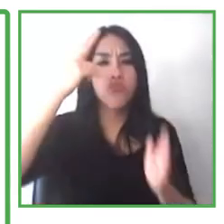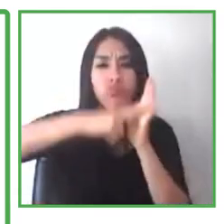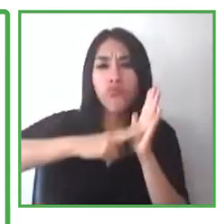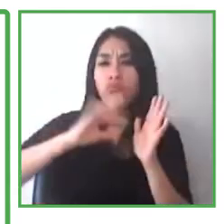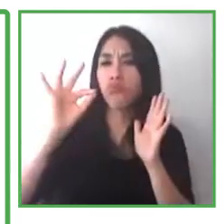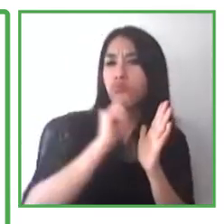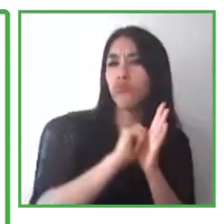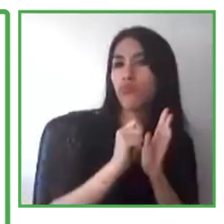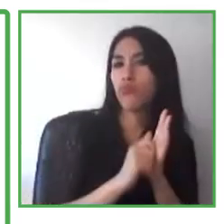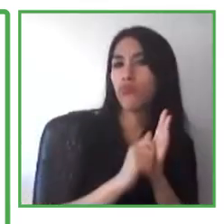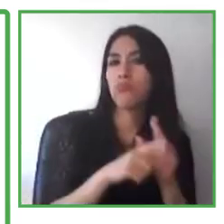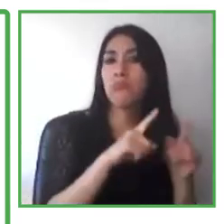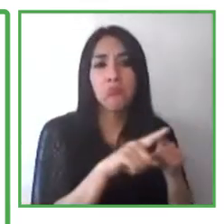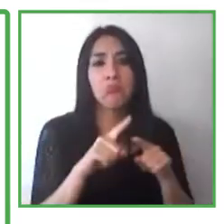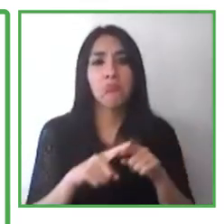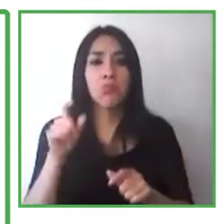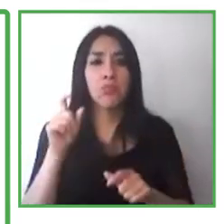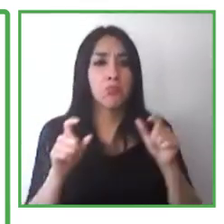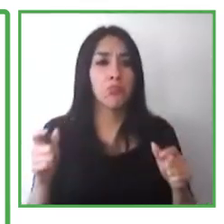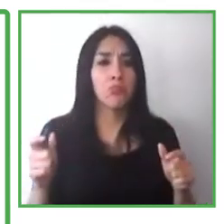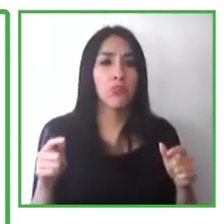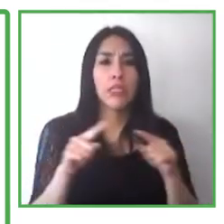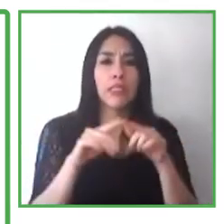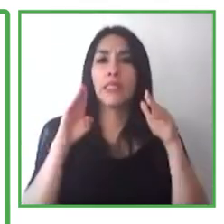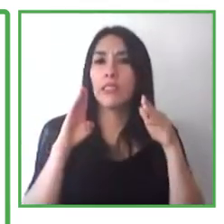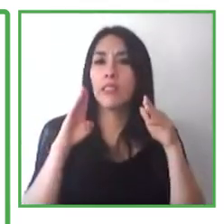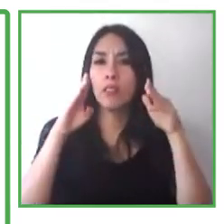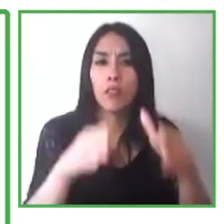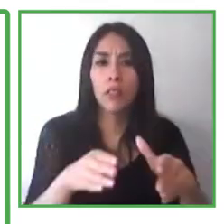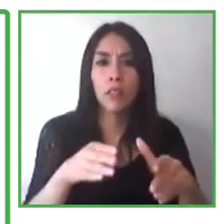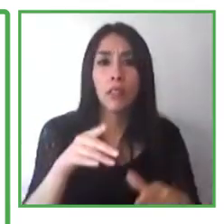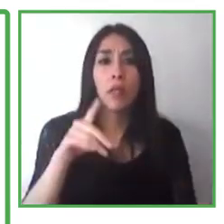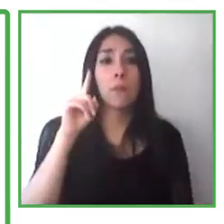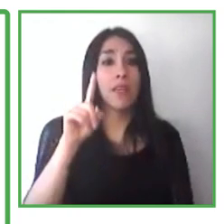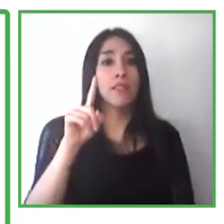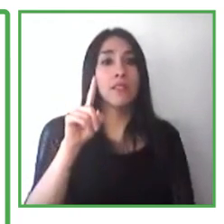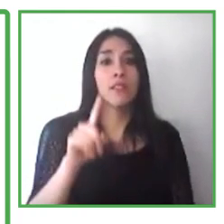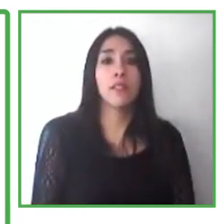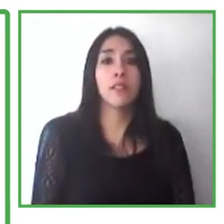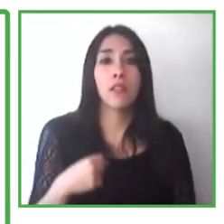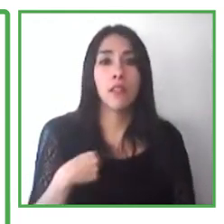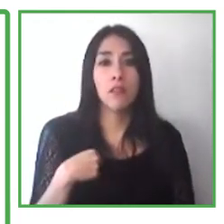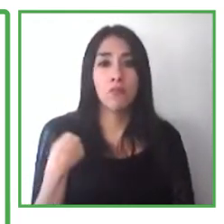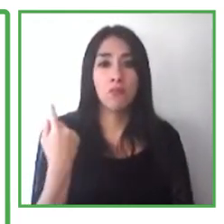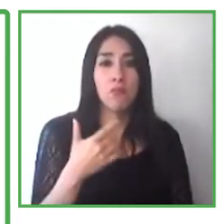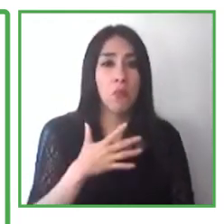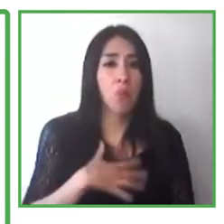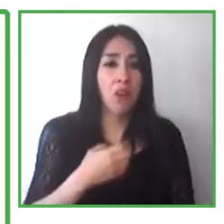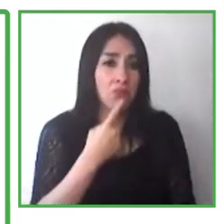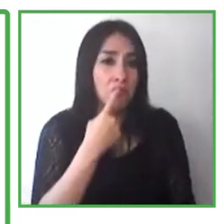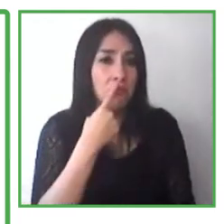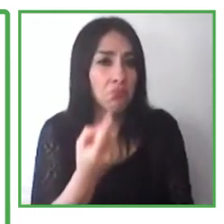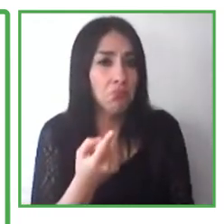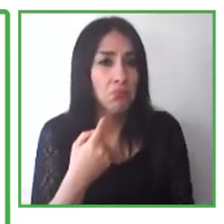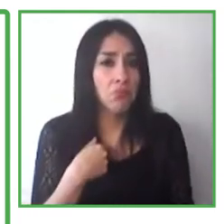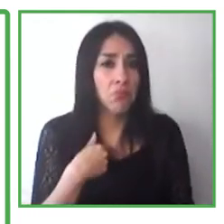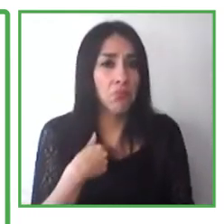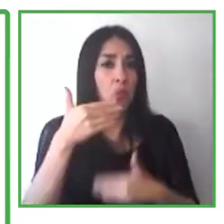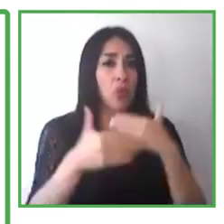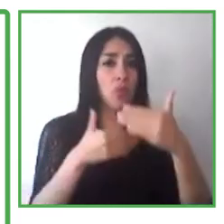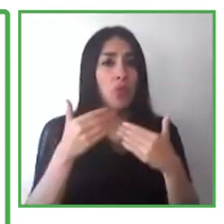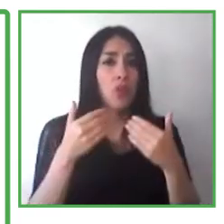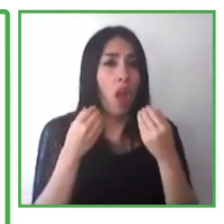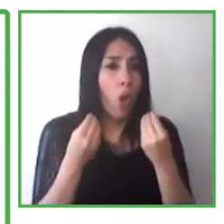processes, as of the hiring stage, you know, as of the